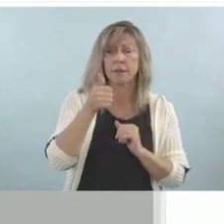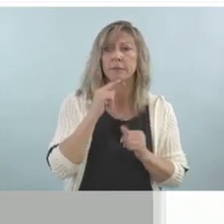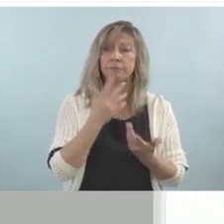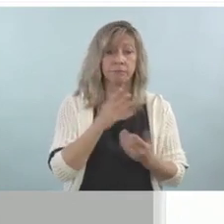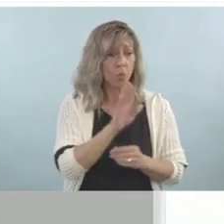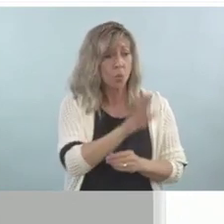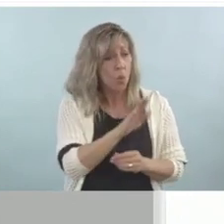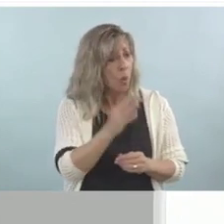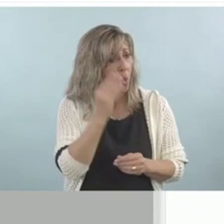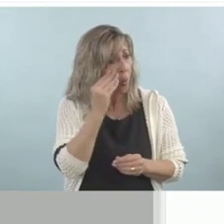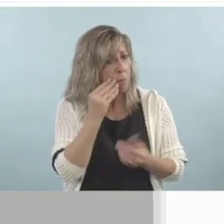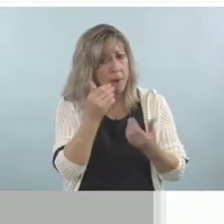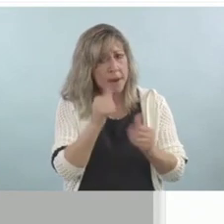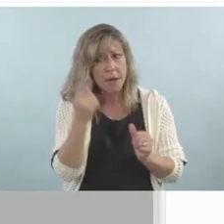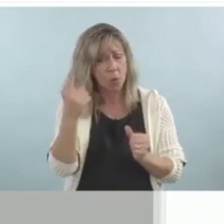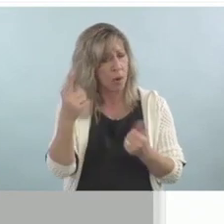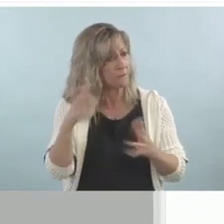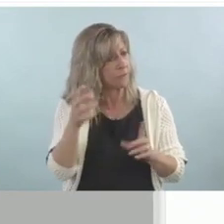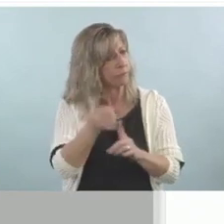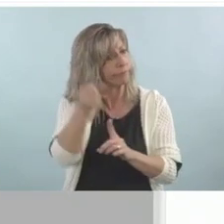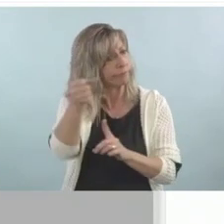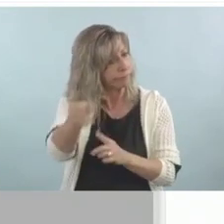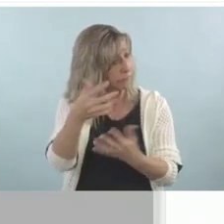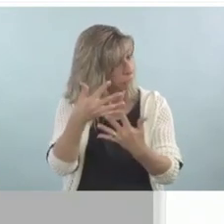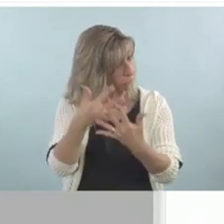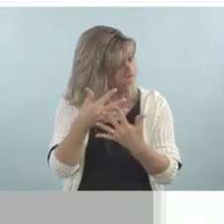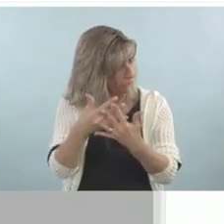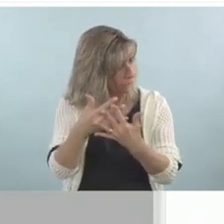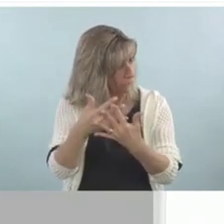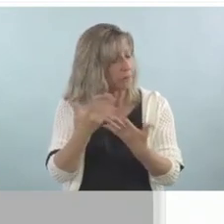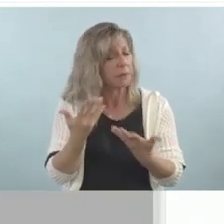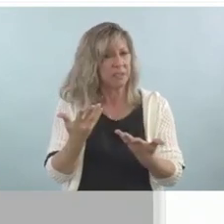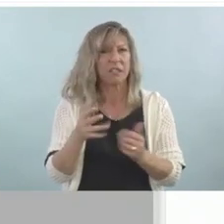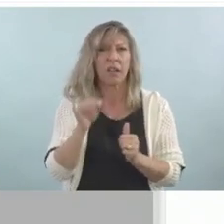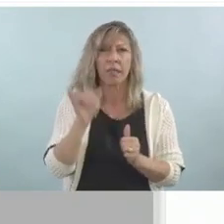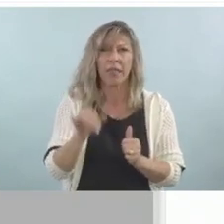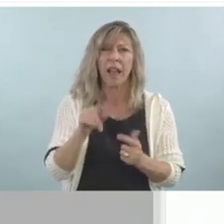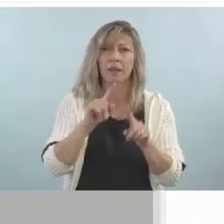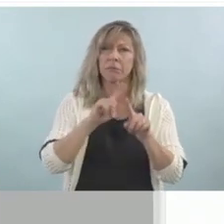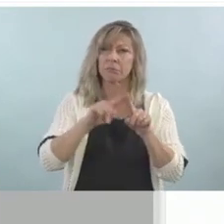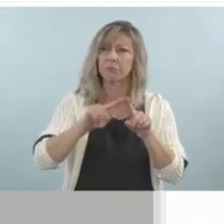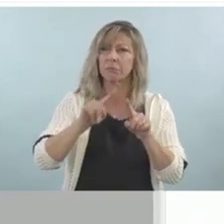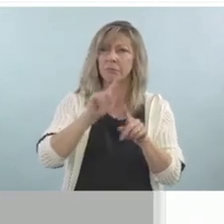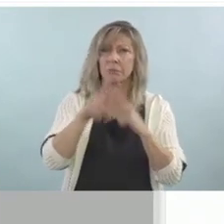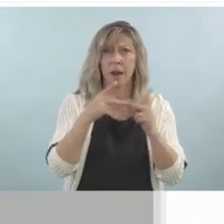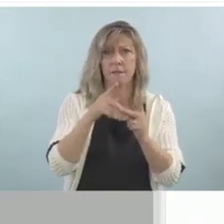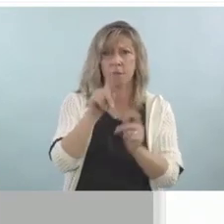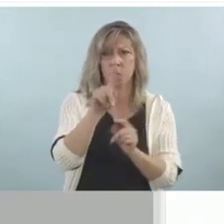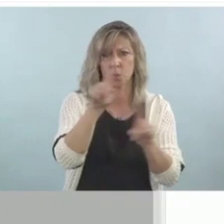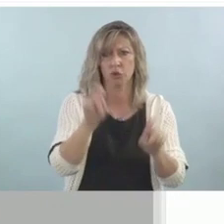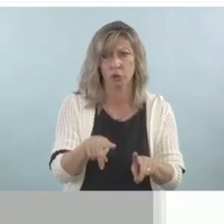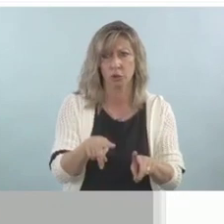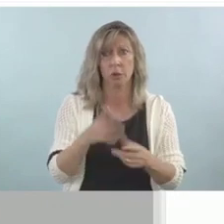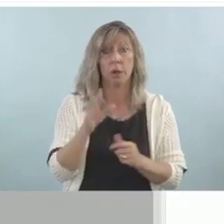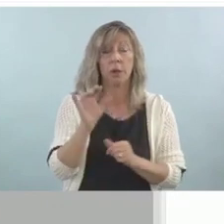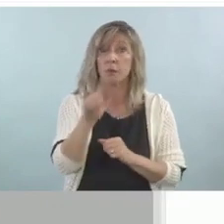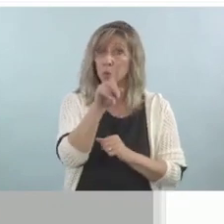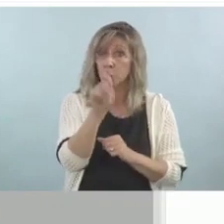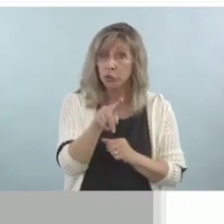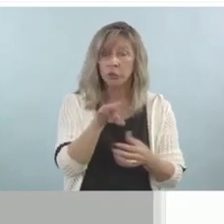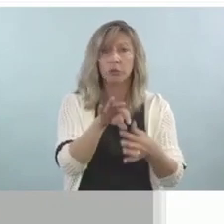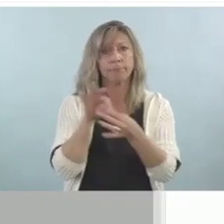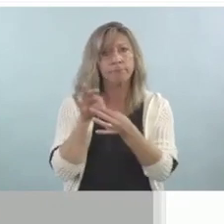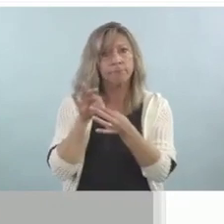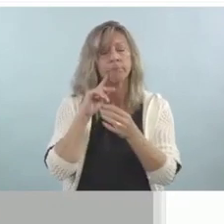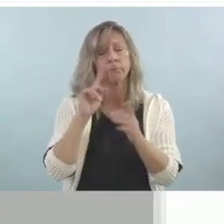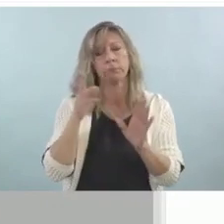asked during that study. These are all about adverse childhood experiences.